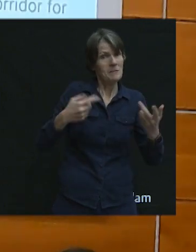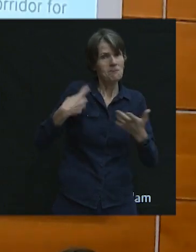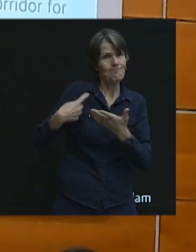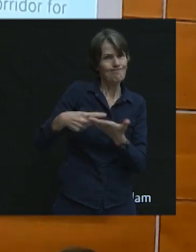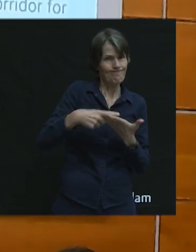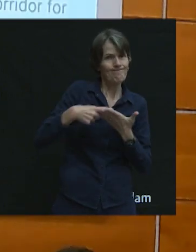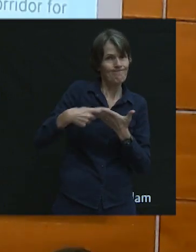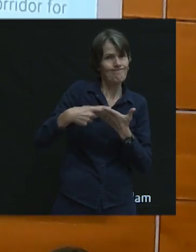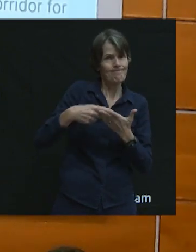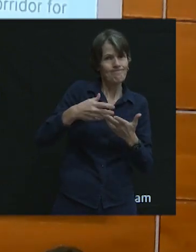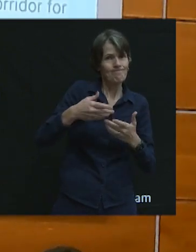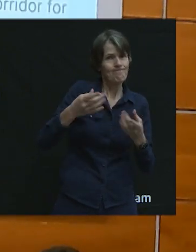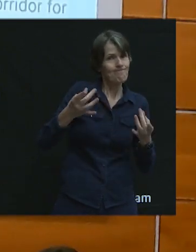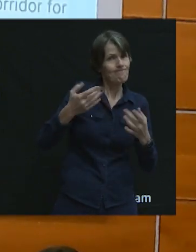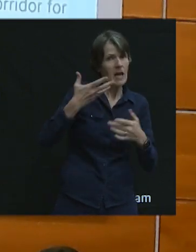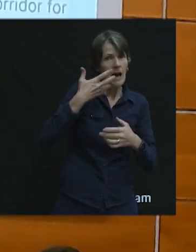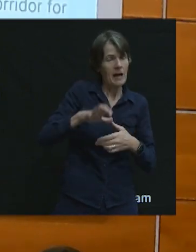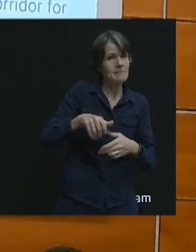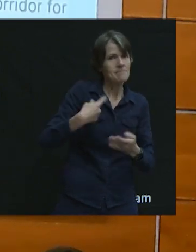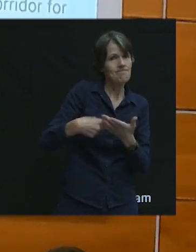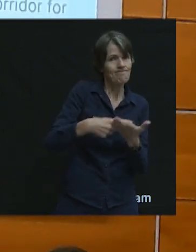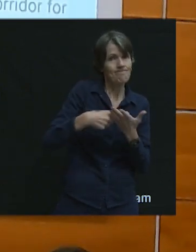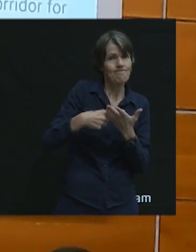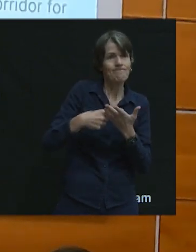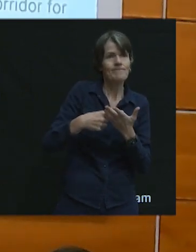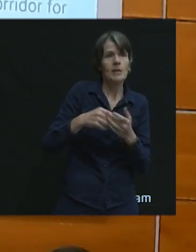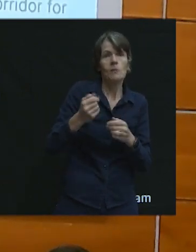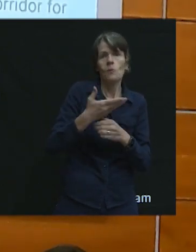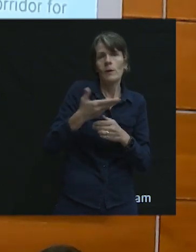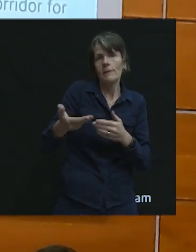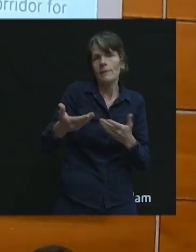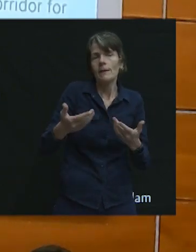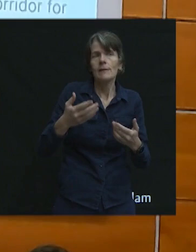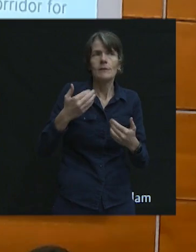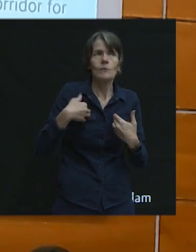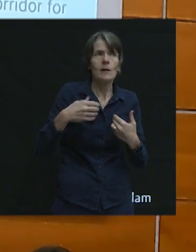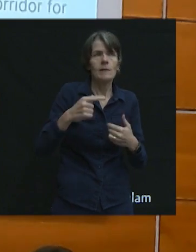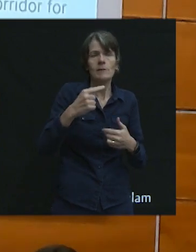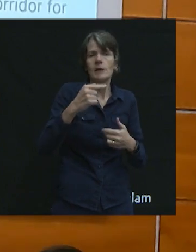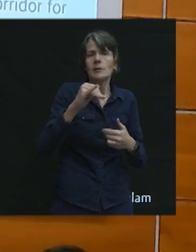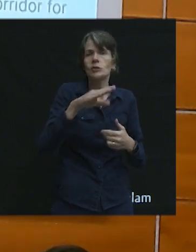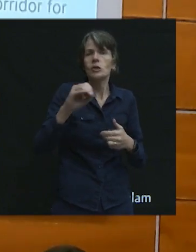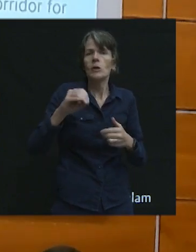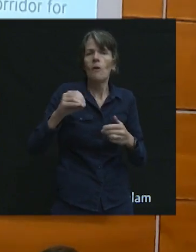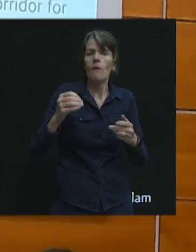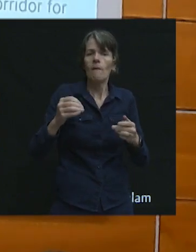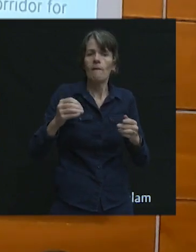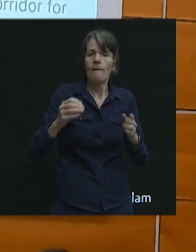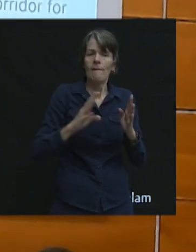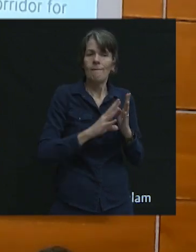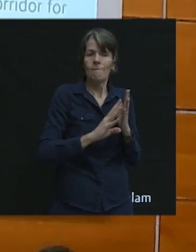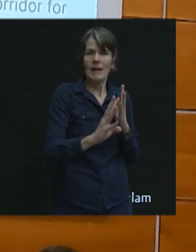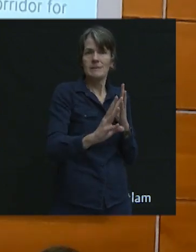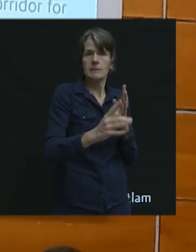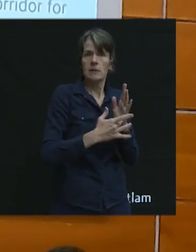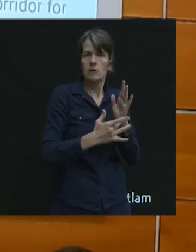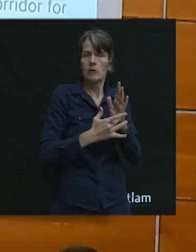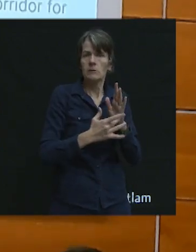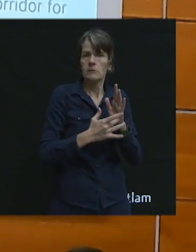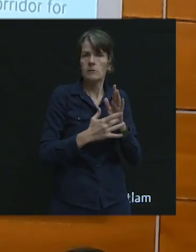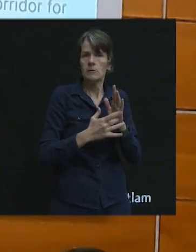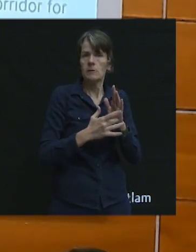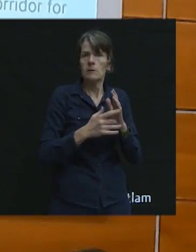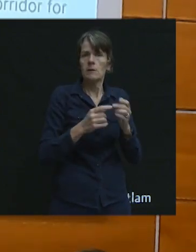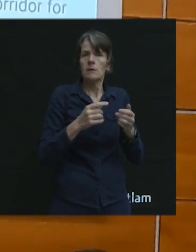that the majority of the private riders have implemented is geofencing technology where a vehicle, one of their scooters would slow down if it